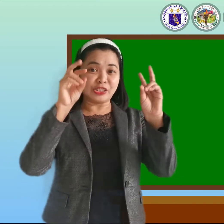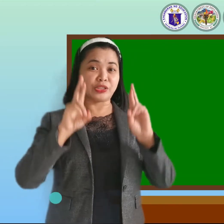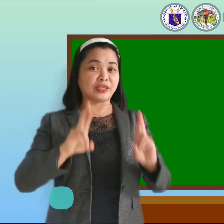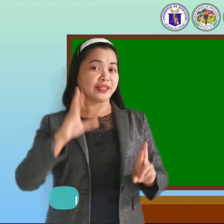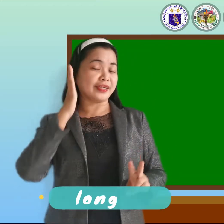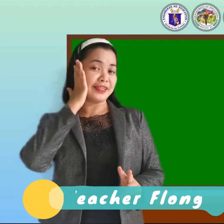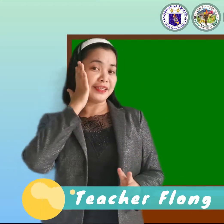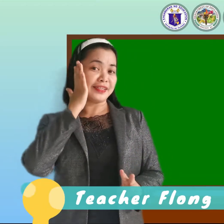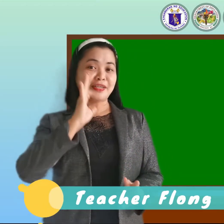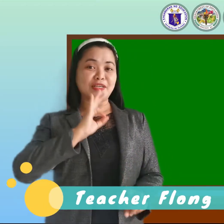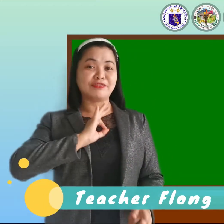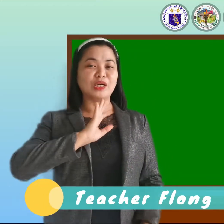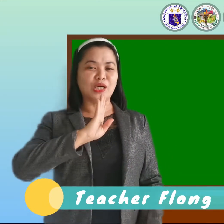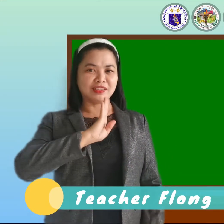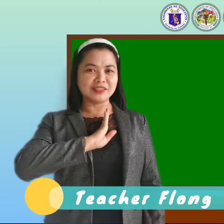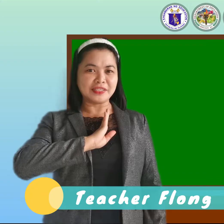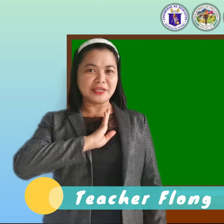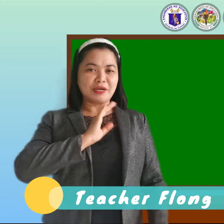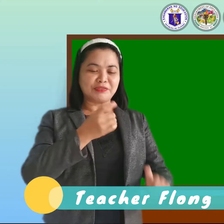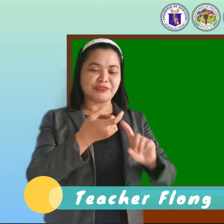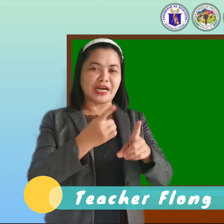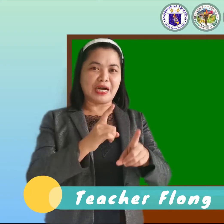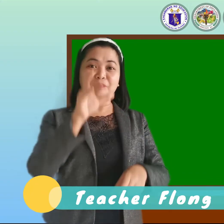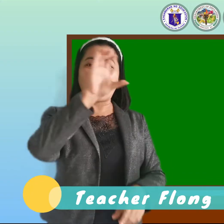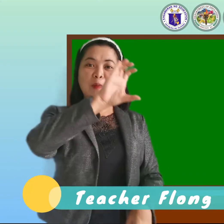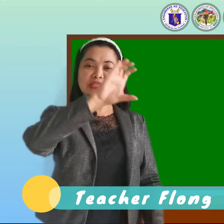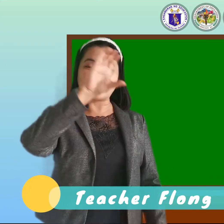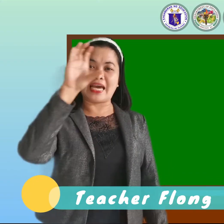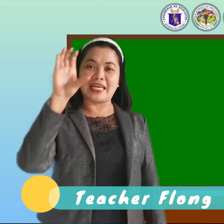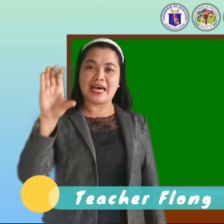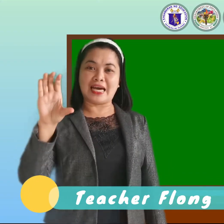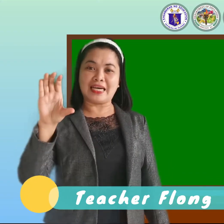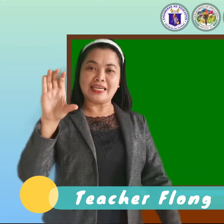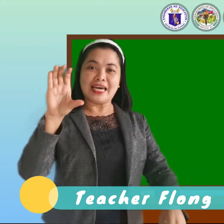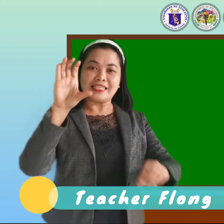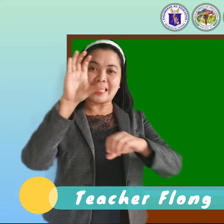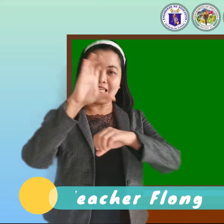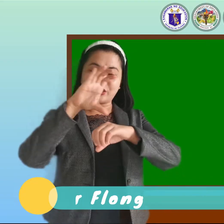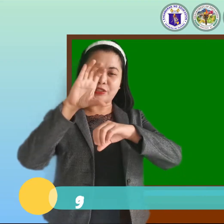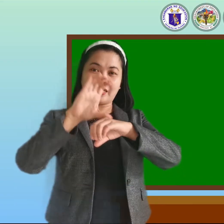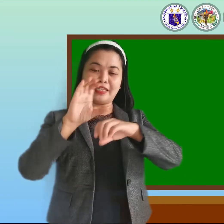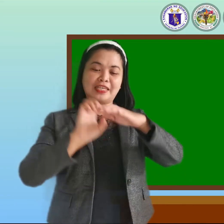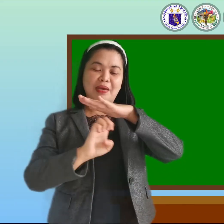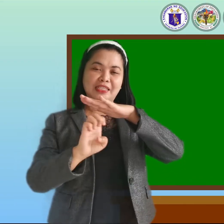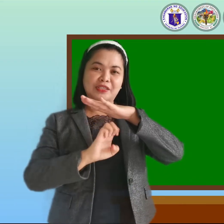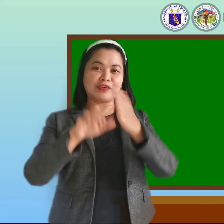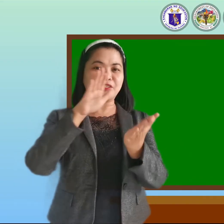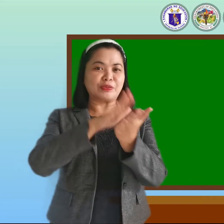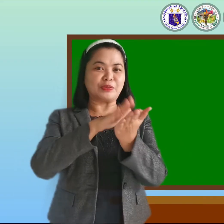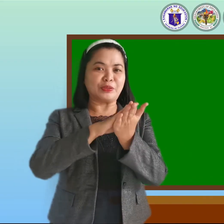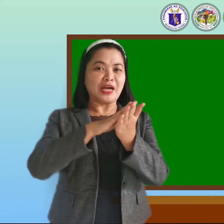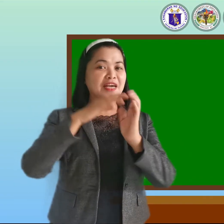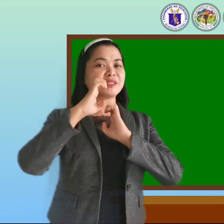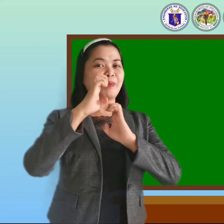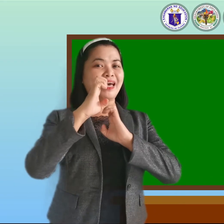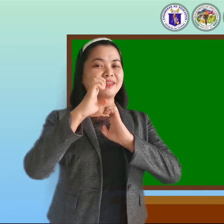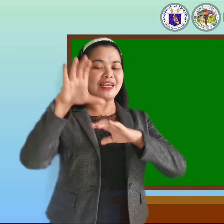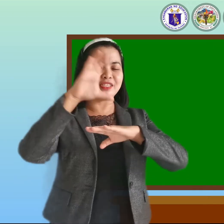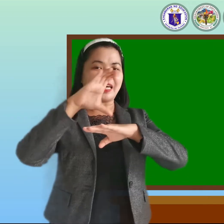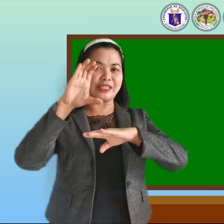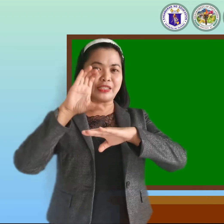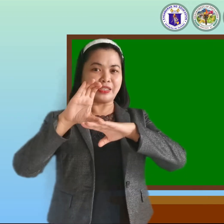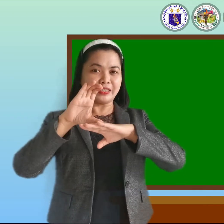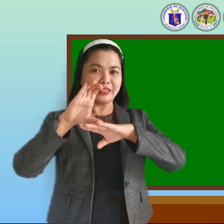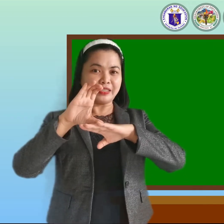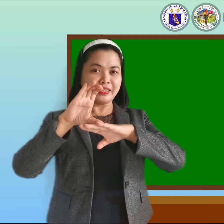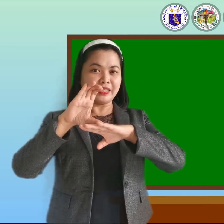Teacher Flong from Compostela Central Elementary School, SPED